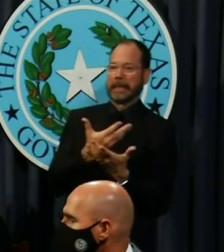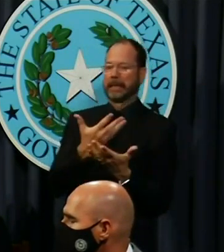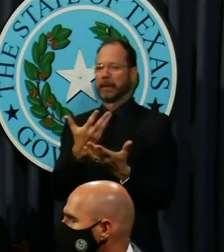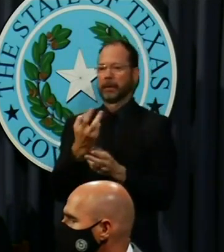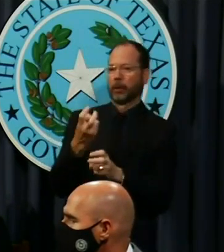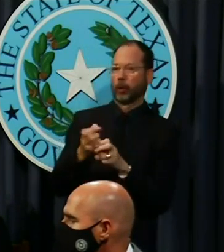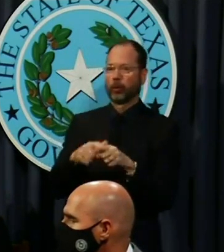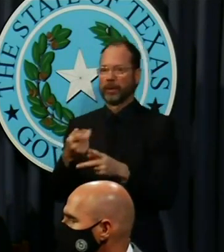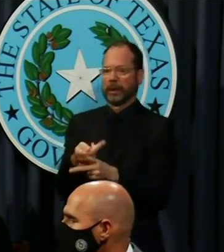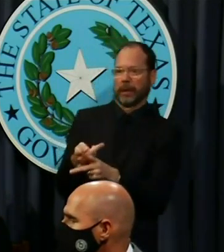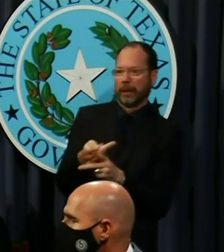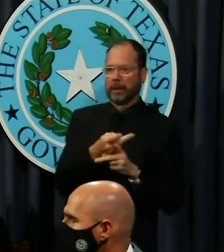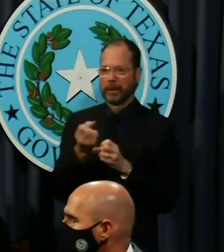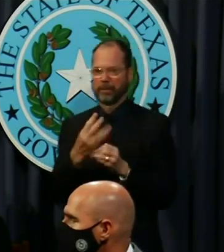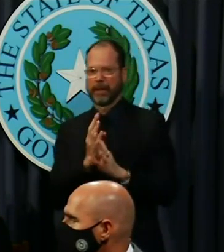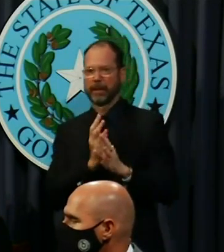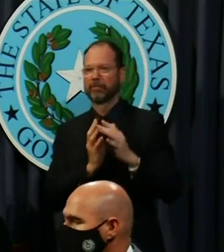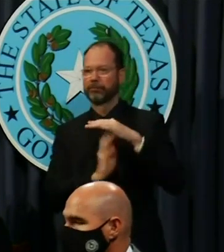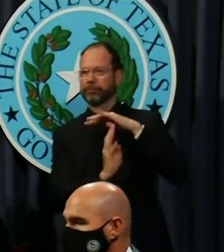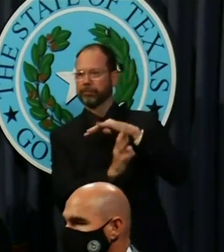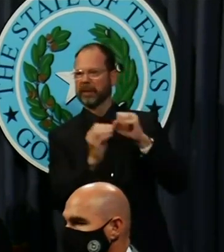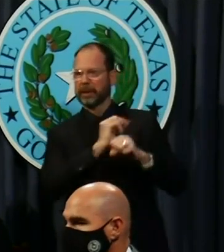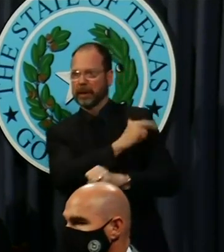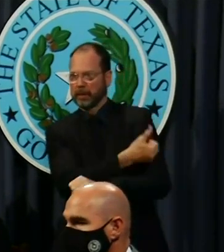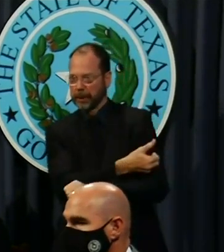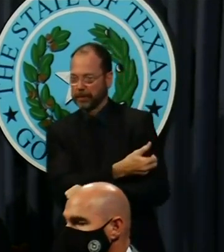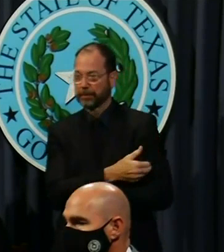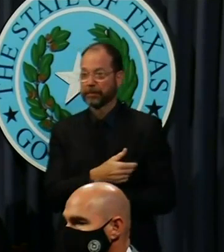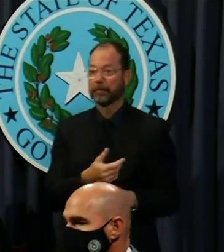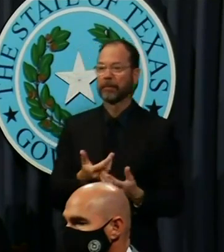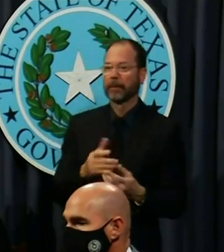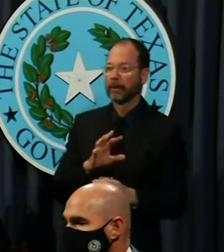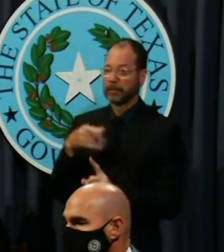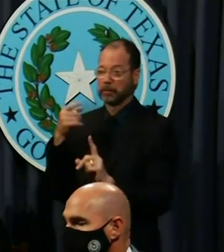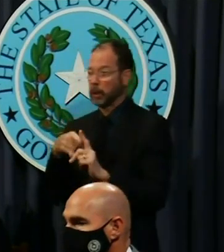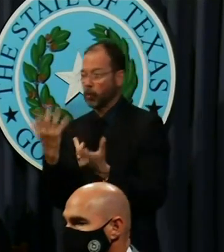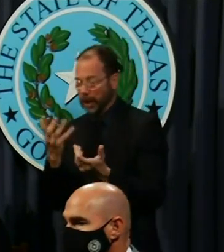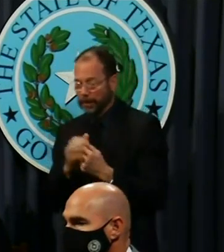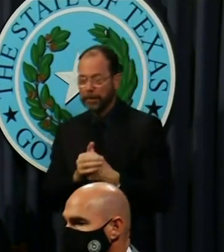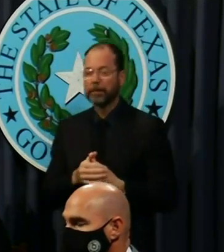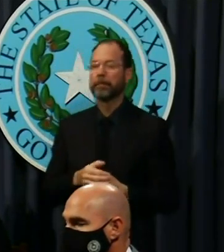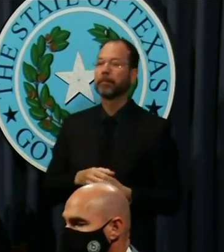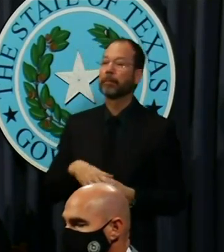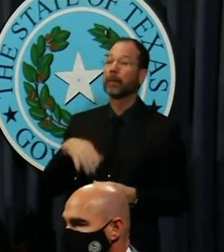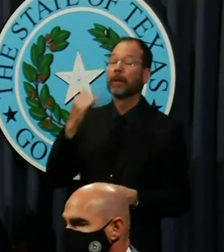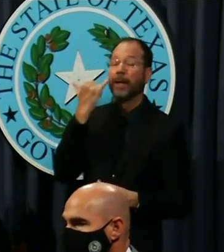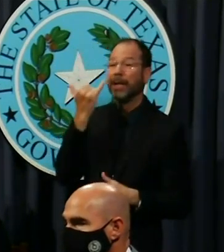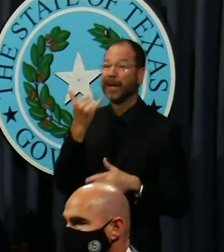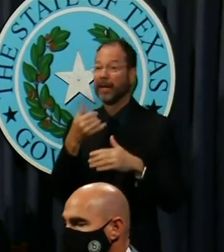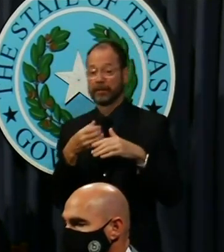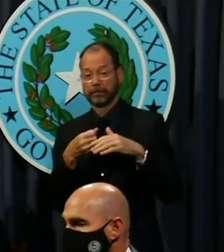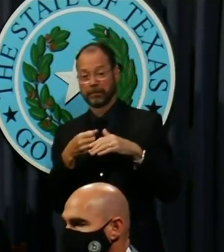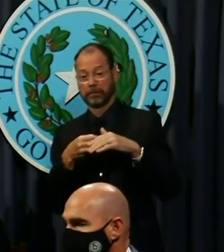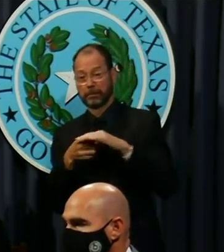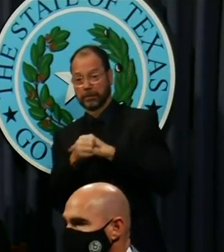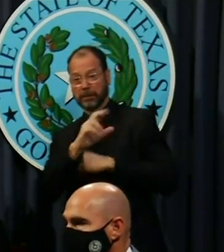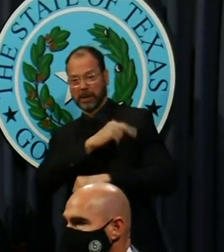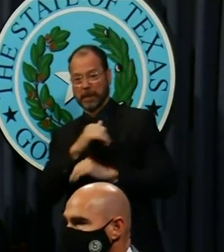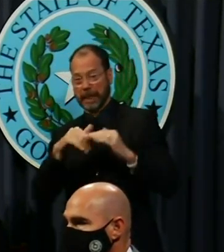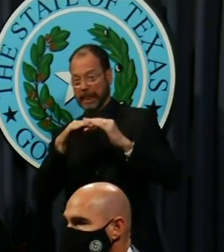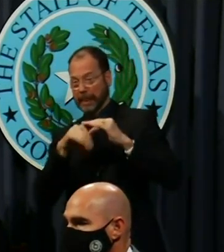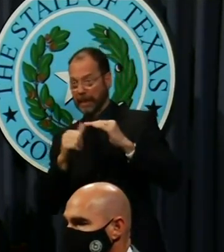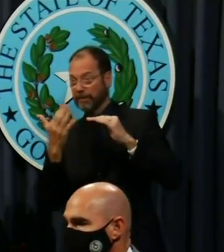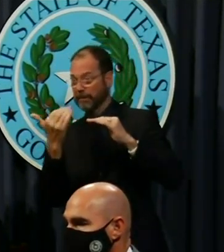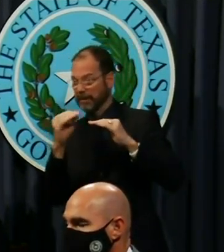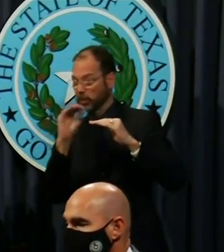respond to COVID. More specifically, if the COVID hospitalizations are less than 15% of